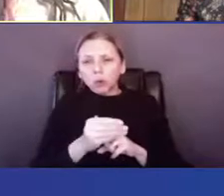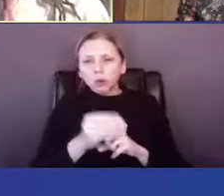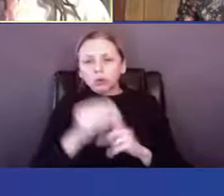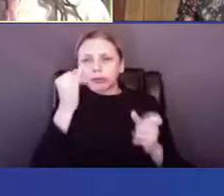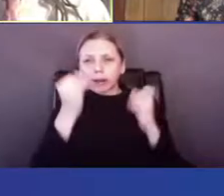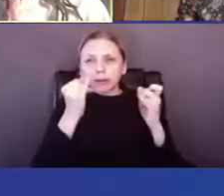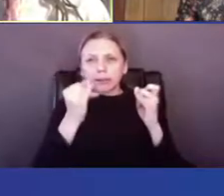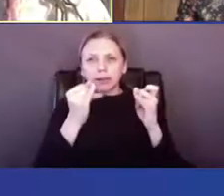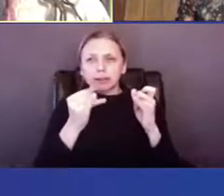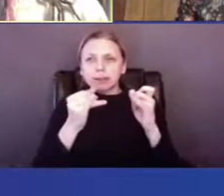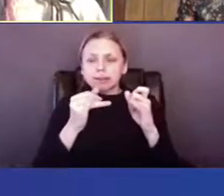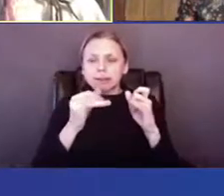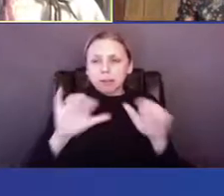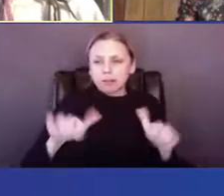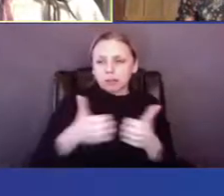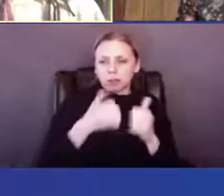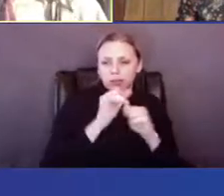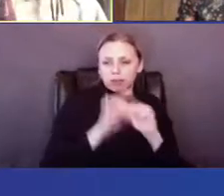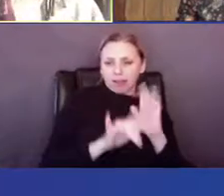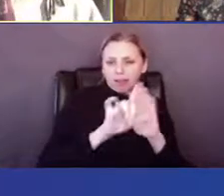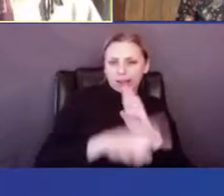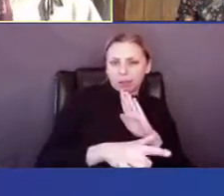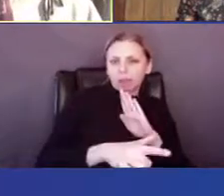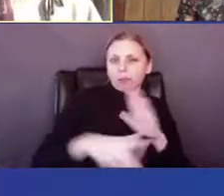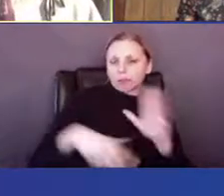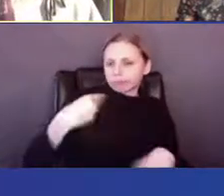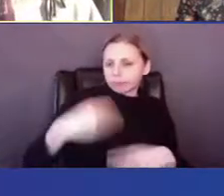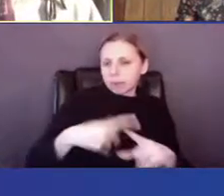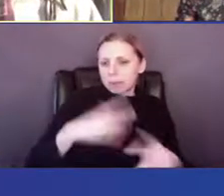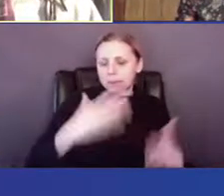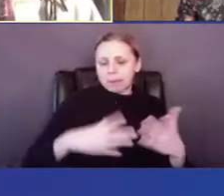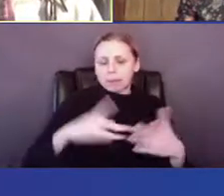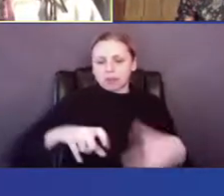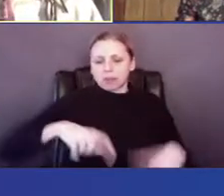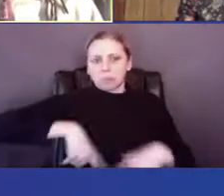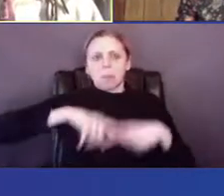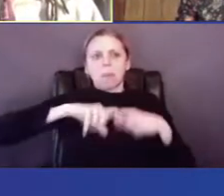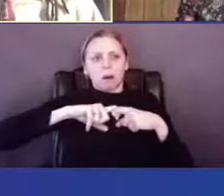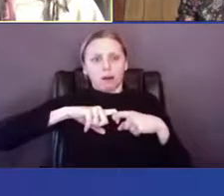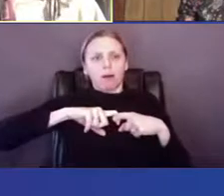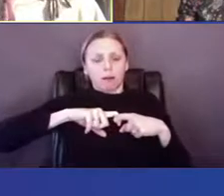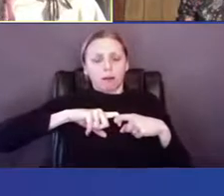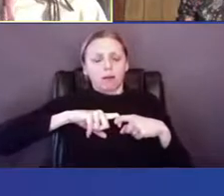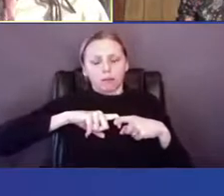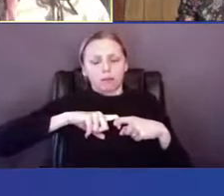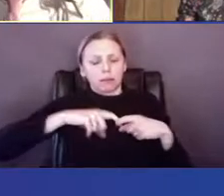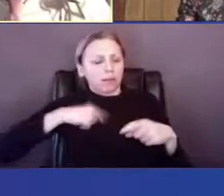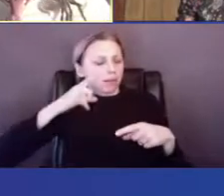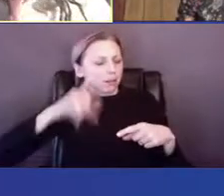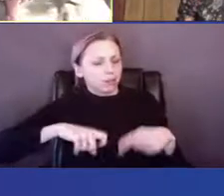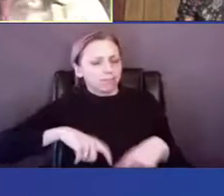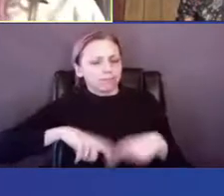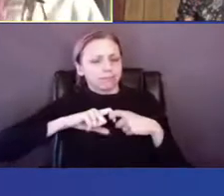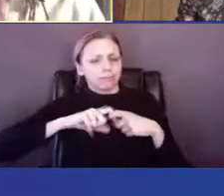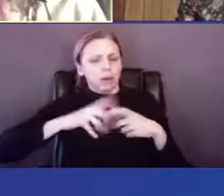of bumped up against that later on. But I think maybe I should, I think I should, I would like to hold off on